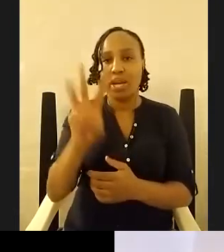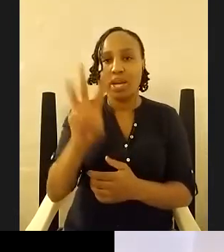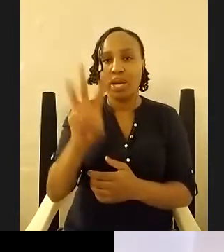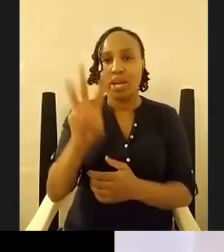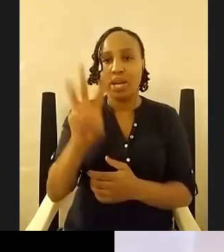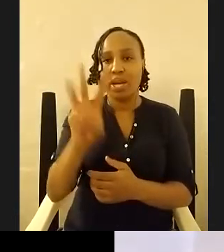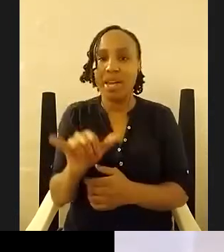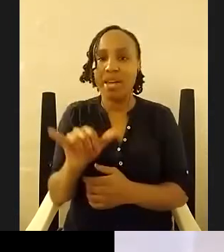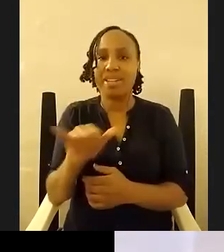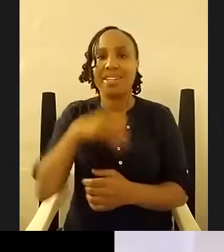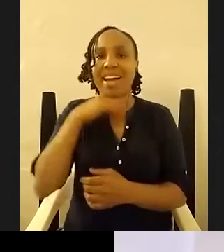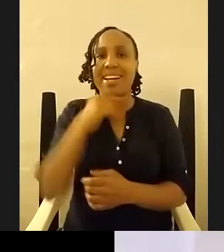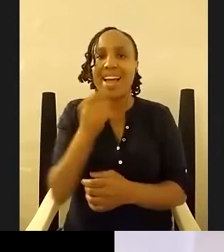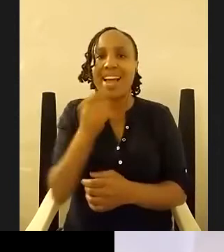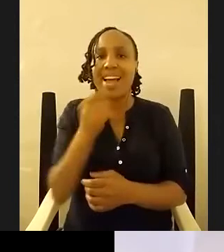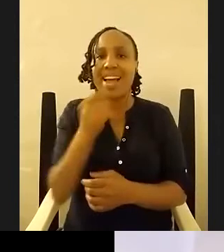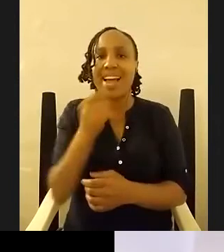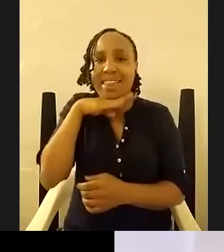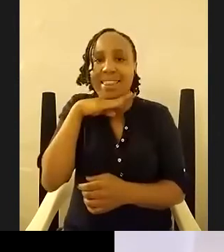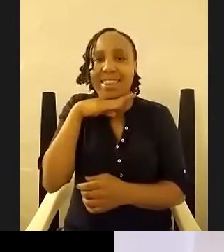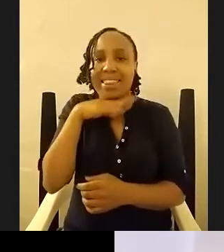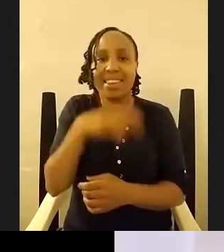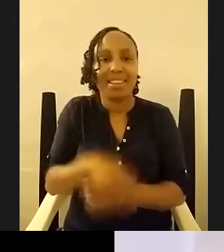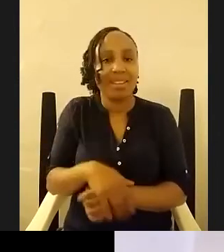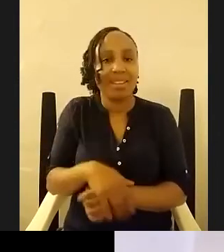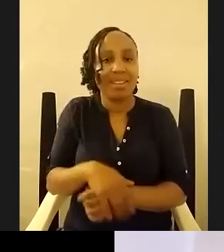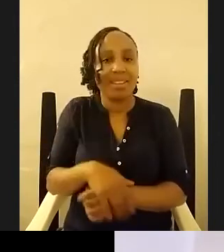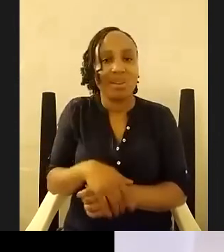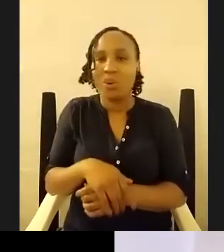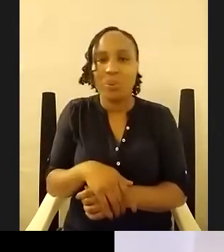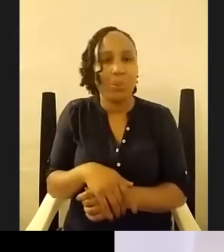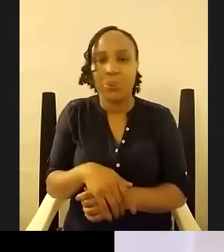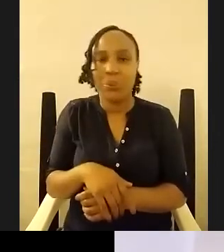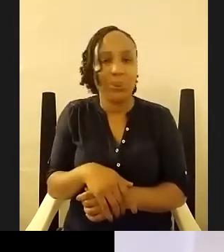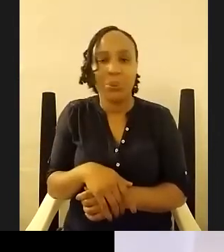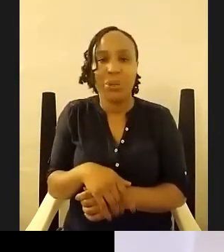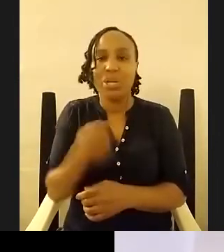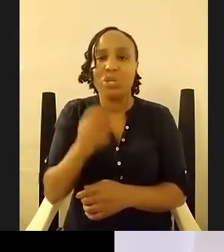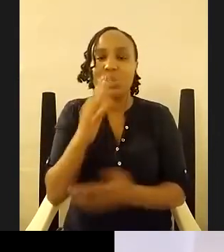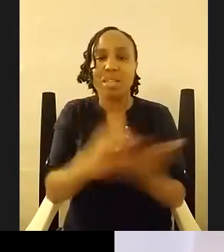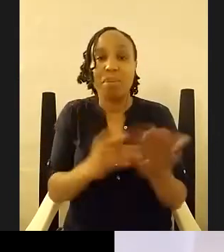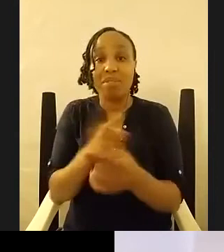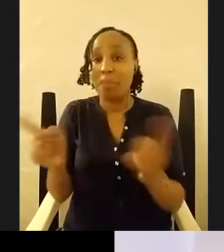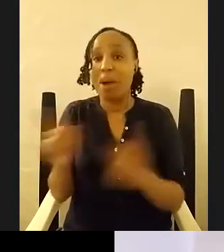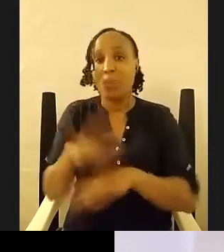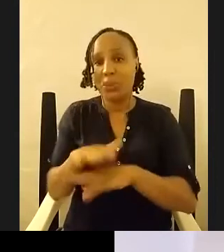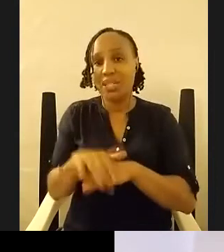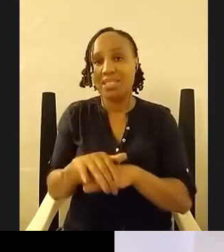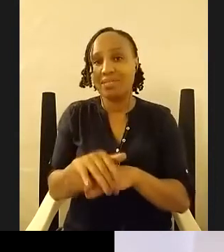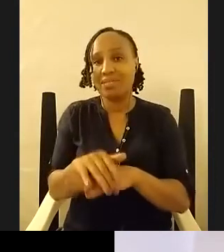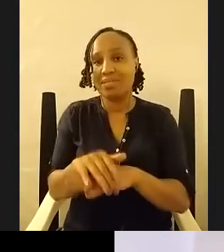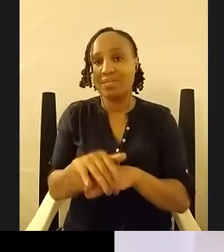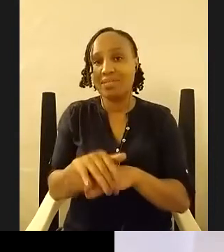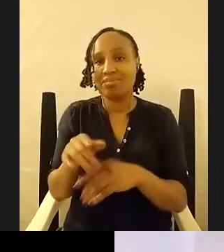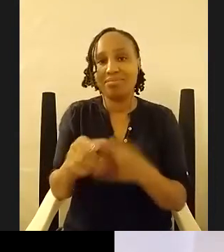when this was chosen no some of some of them are good some of them are really good and you know i'm